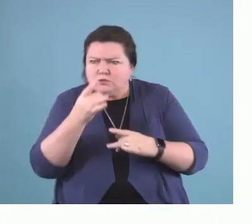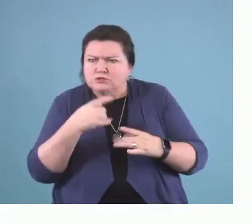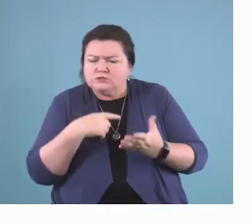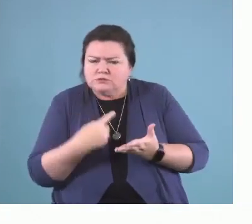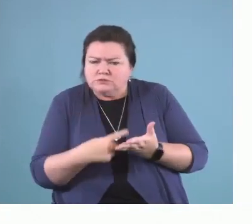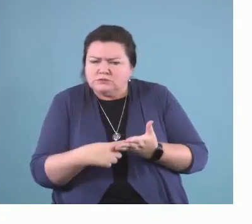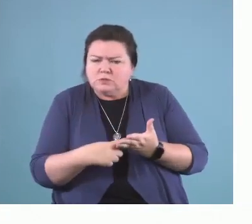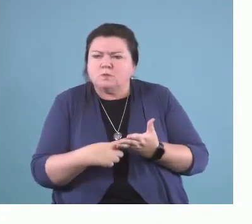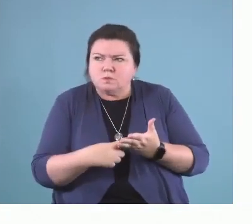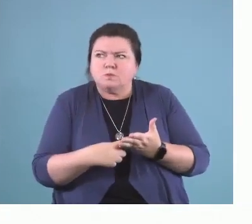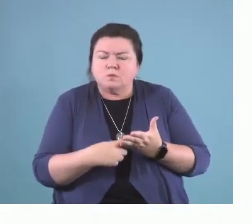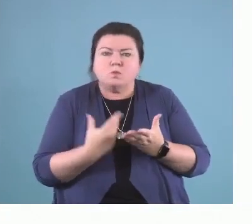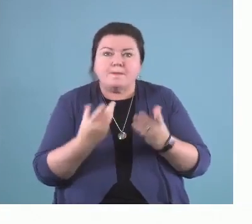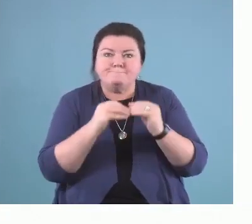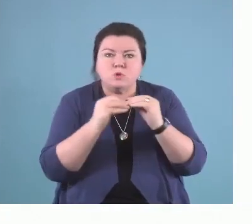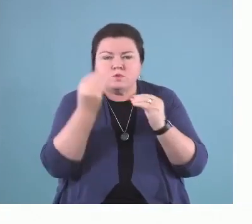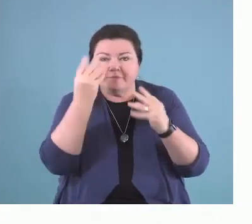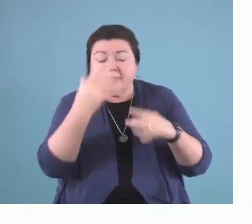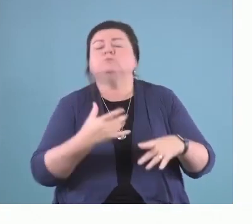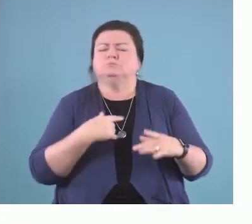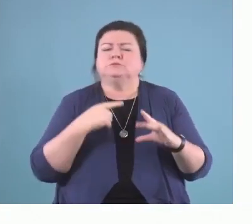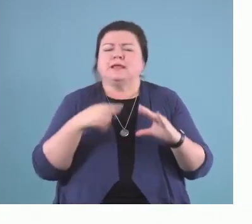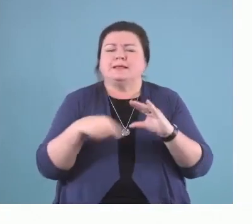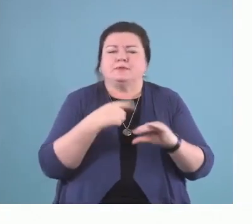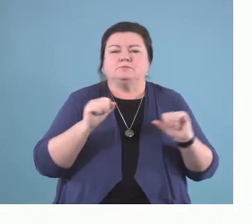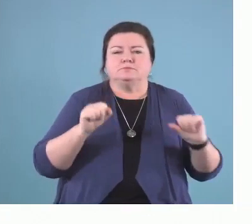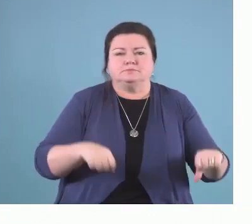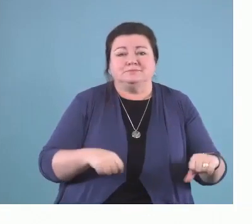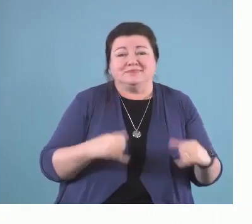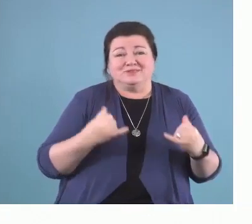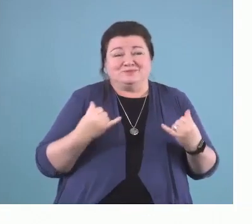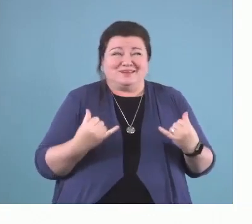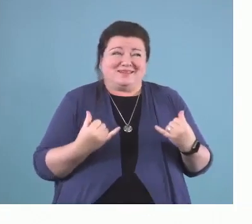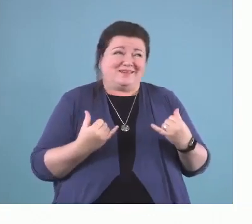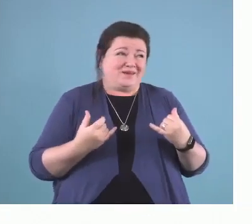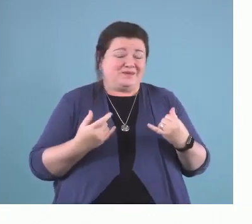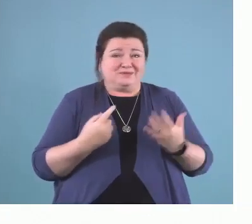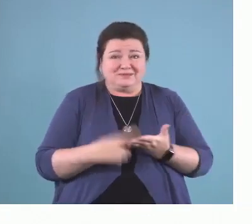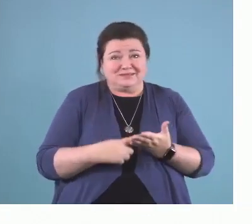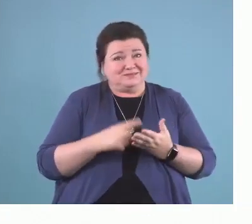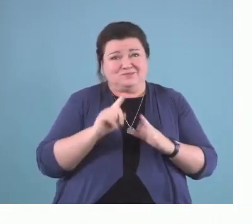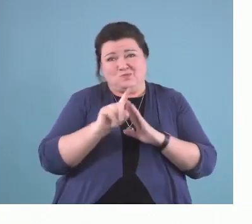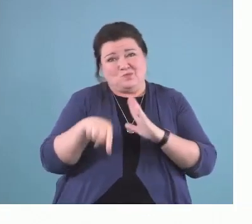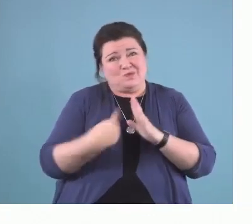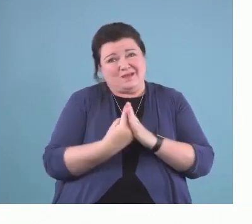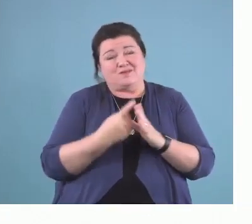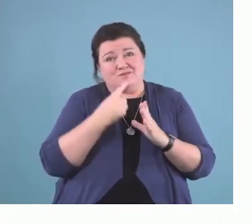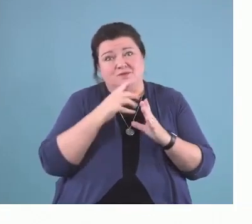today that you'll want to learn more on. Because we really only have, you know, one hour together to cover a lot of material.